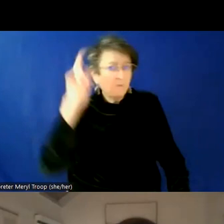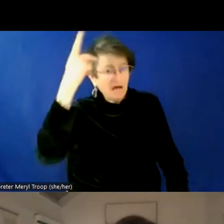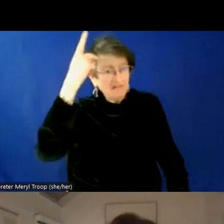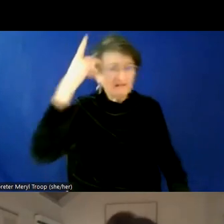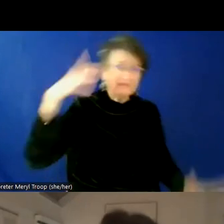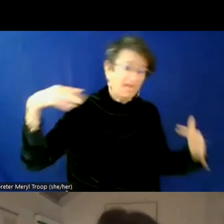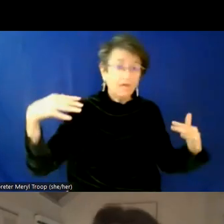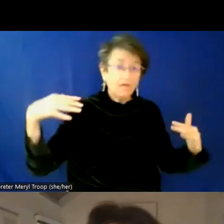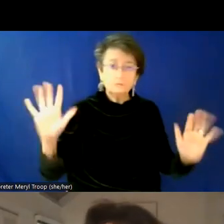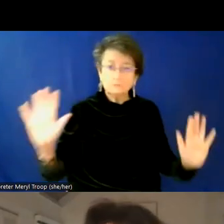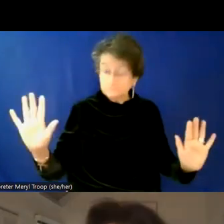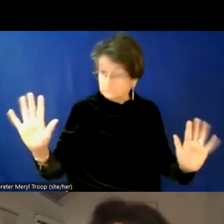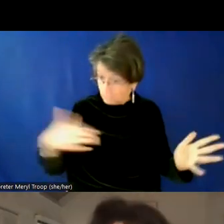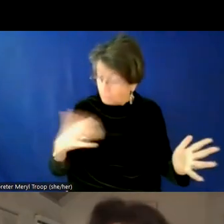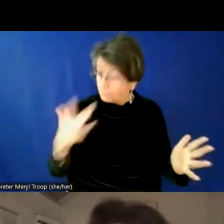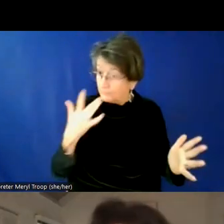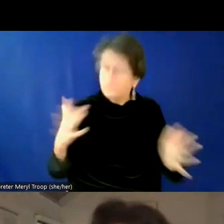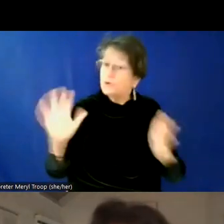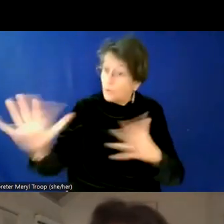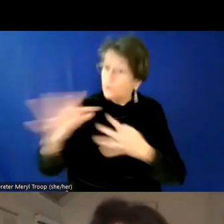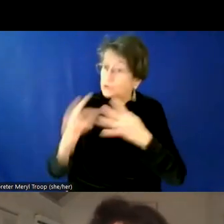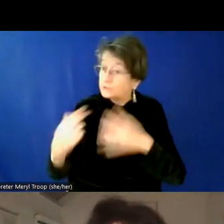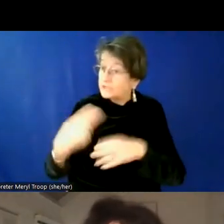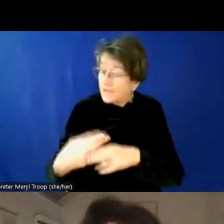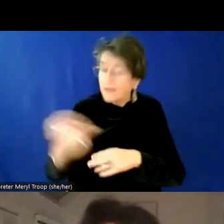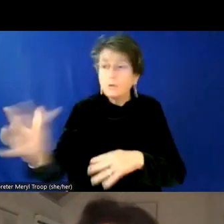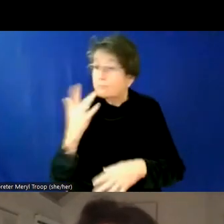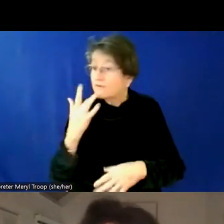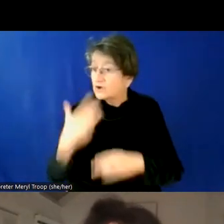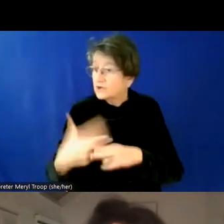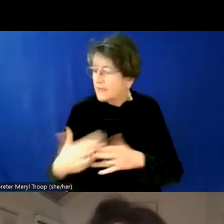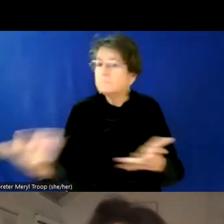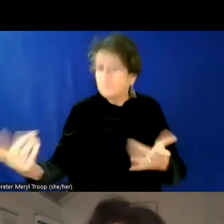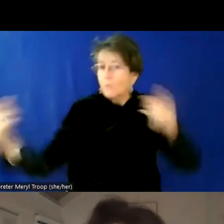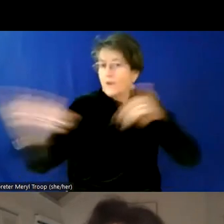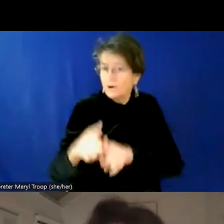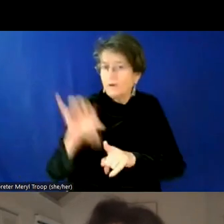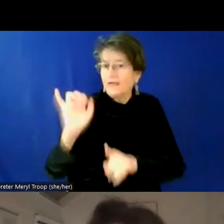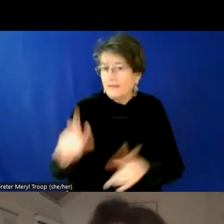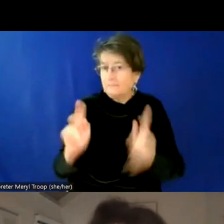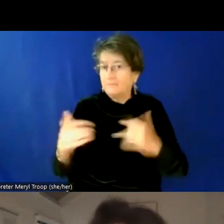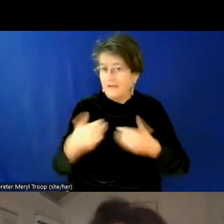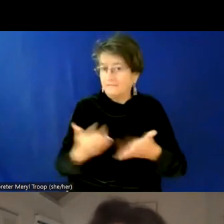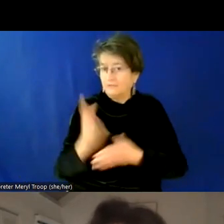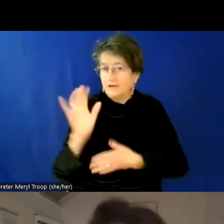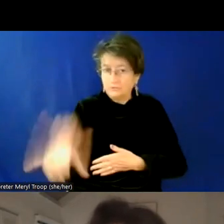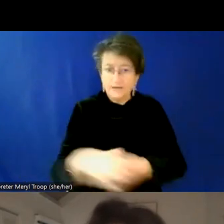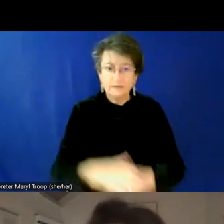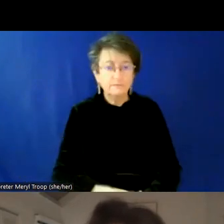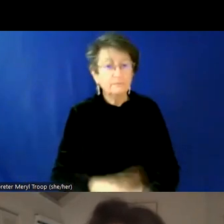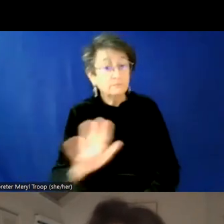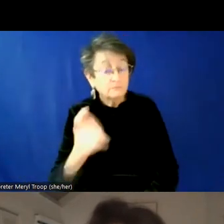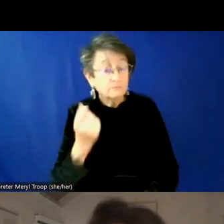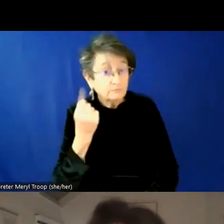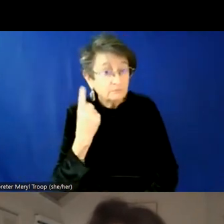Um, uh, on another note, I, I just want to share, you know, I, I do think people are really scared, uh, and